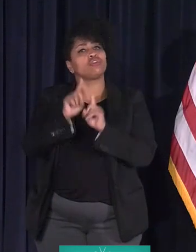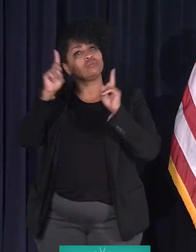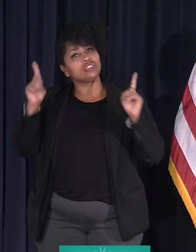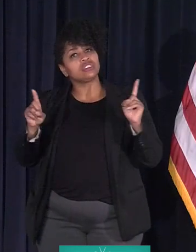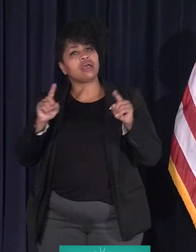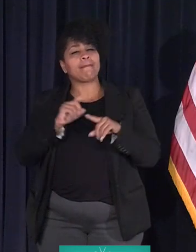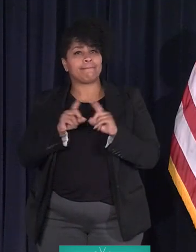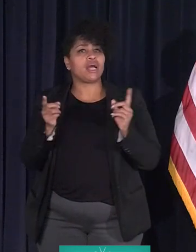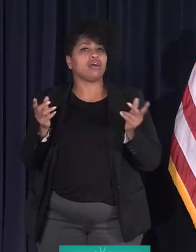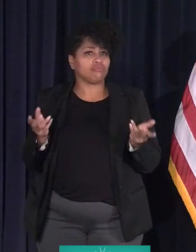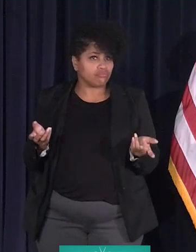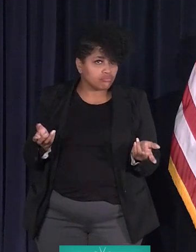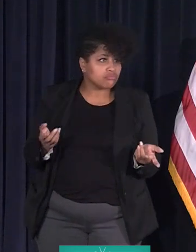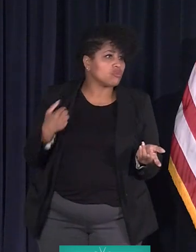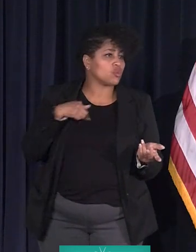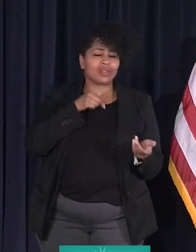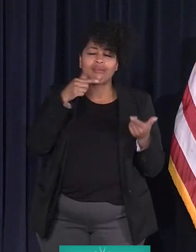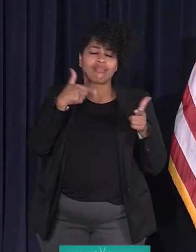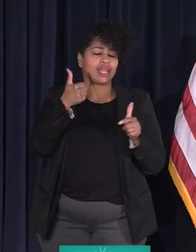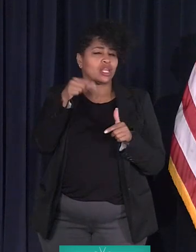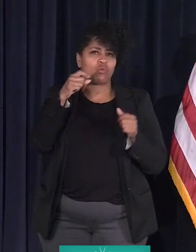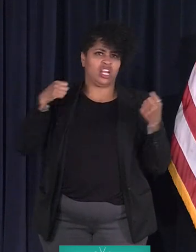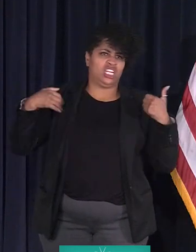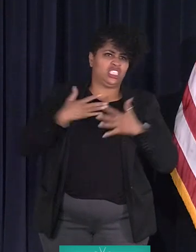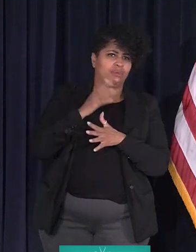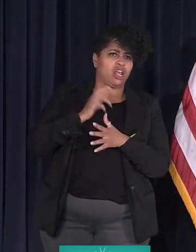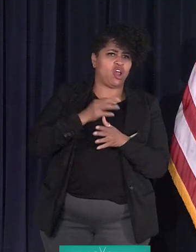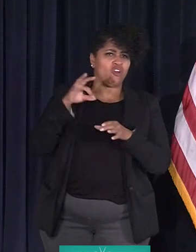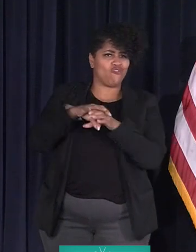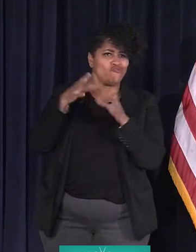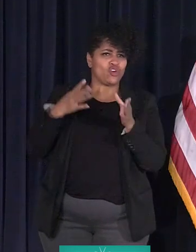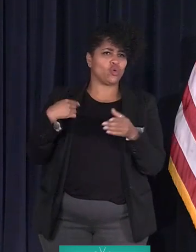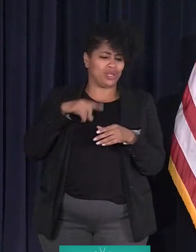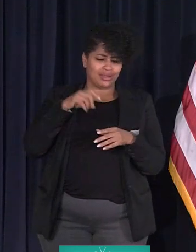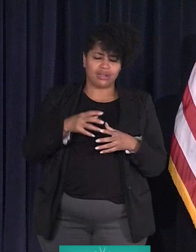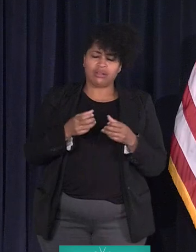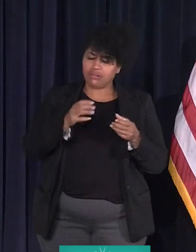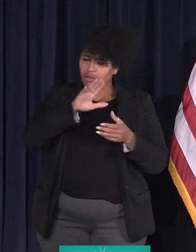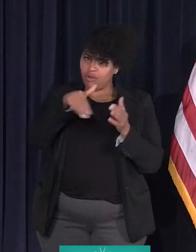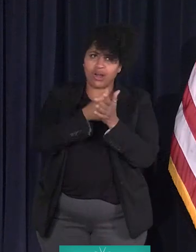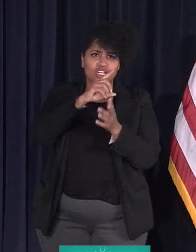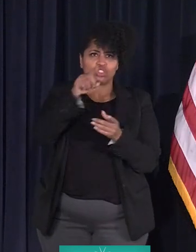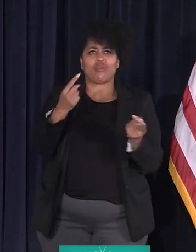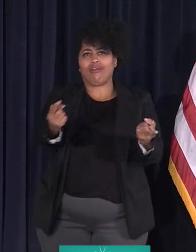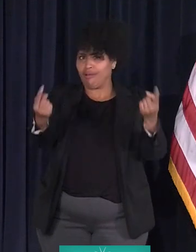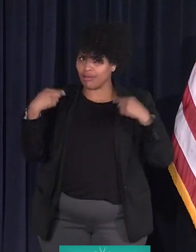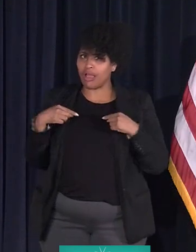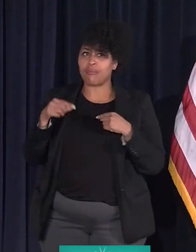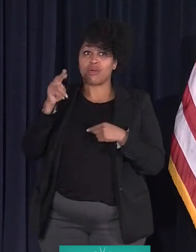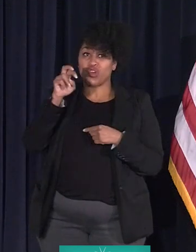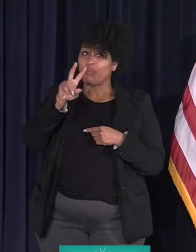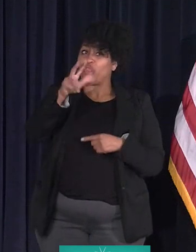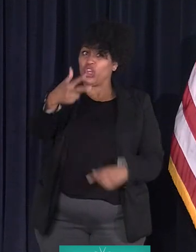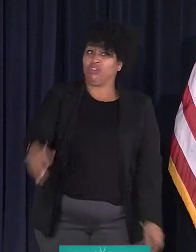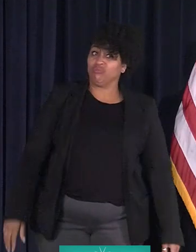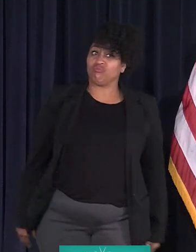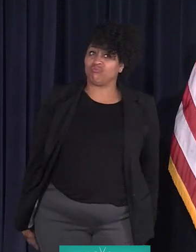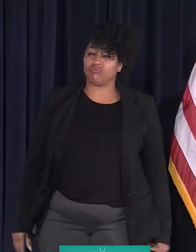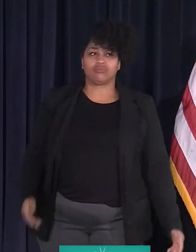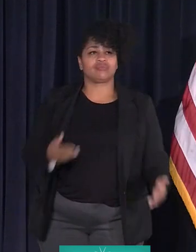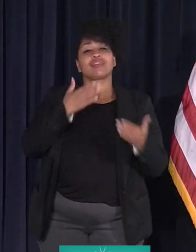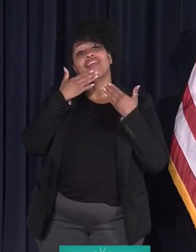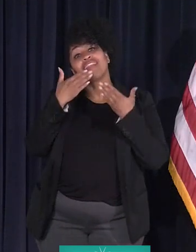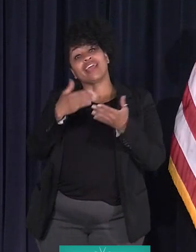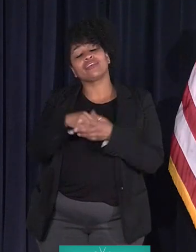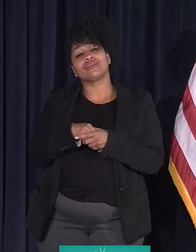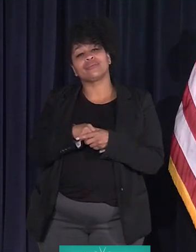But we aren't going to let anybody intimidate our voters. We need a massive turnout in the city of Detroit, November 3rd. Thank you.